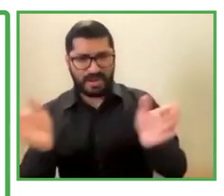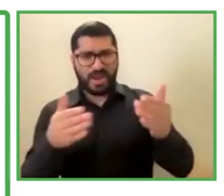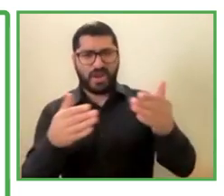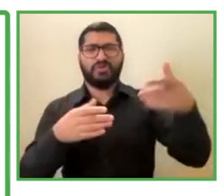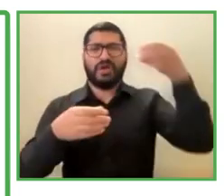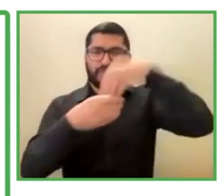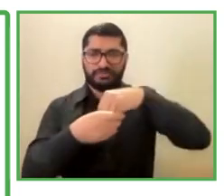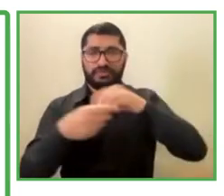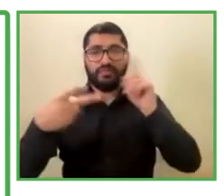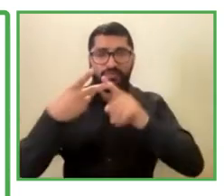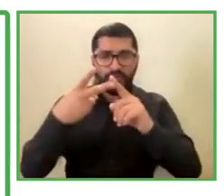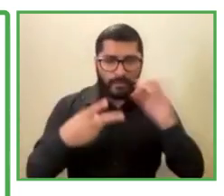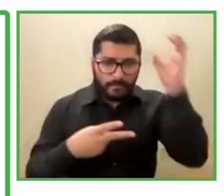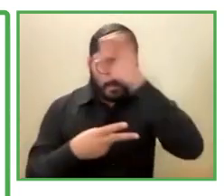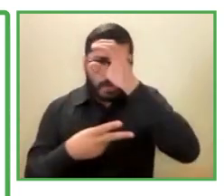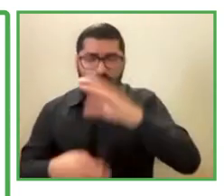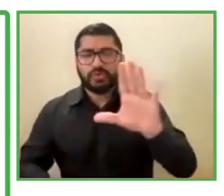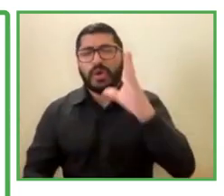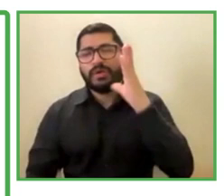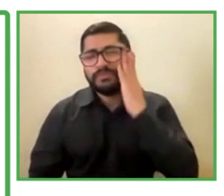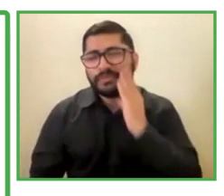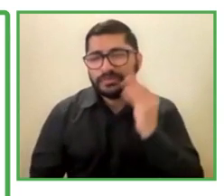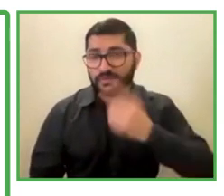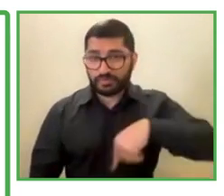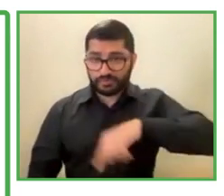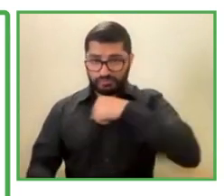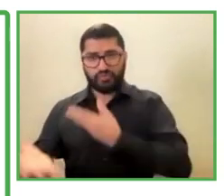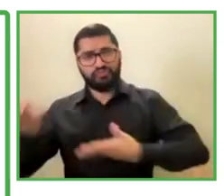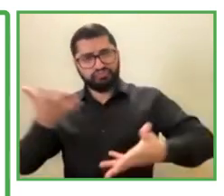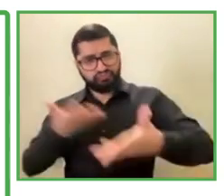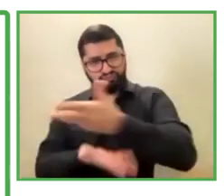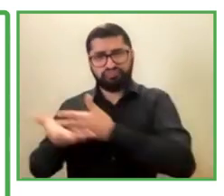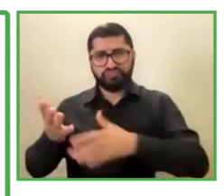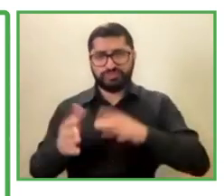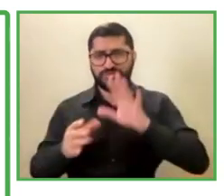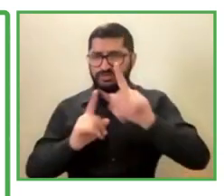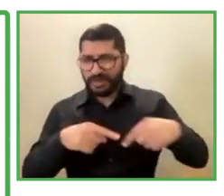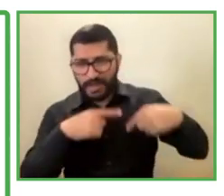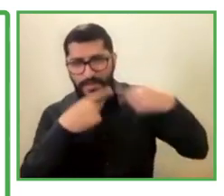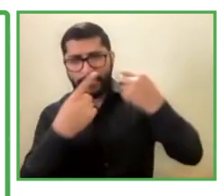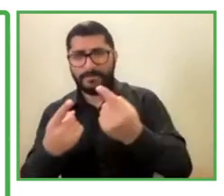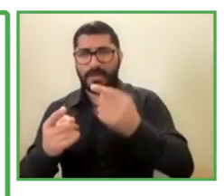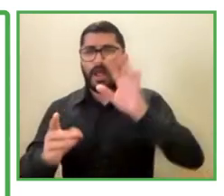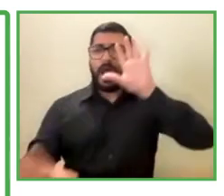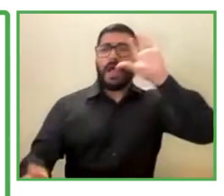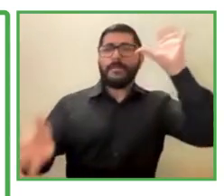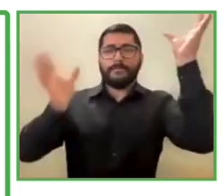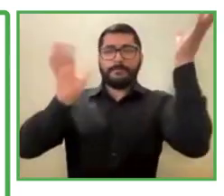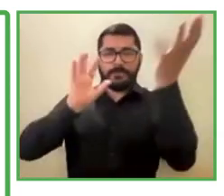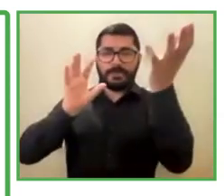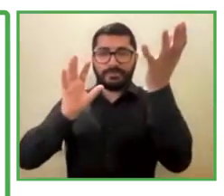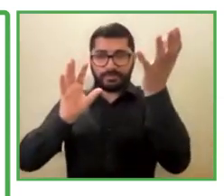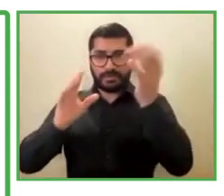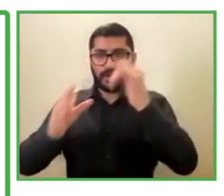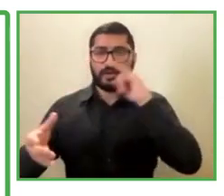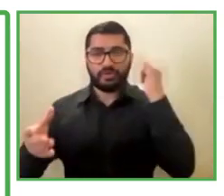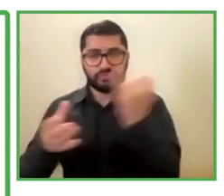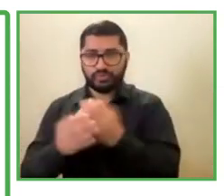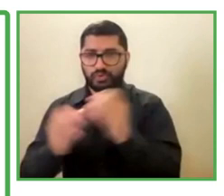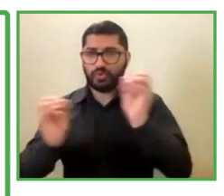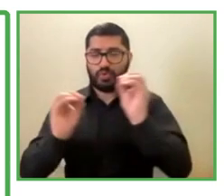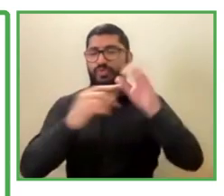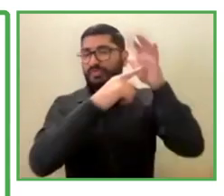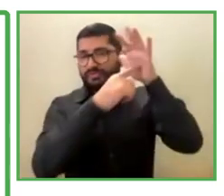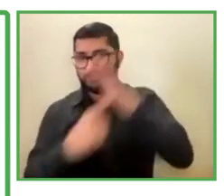experiences with our collaborators that are always in an environment of occlusion to provide